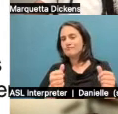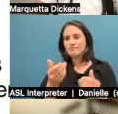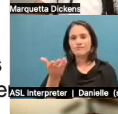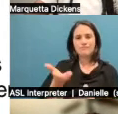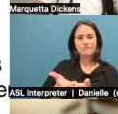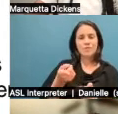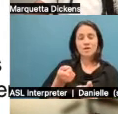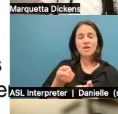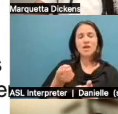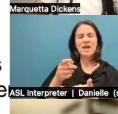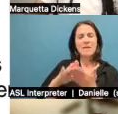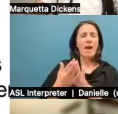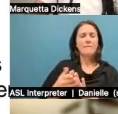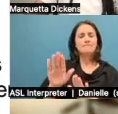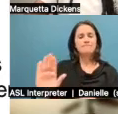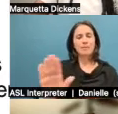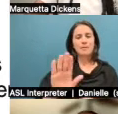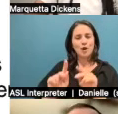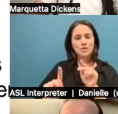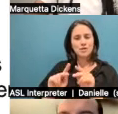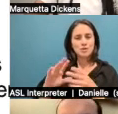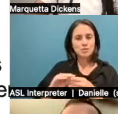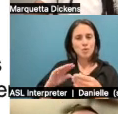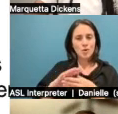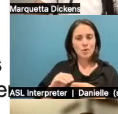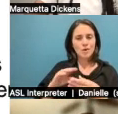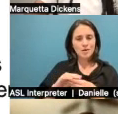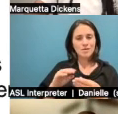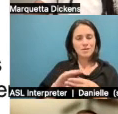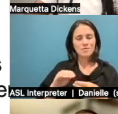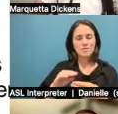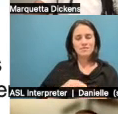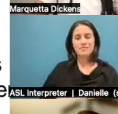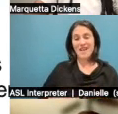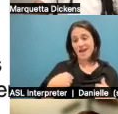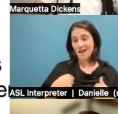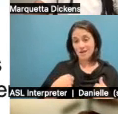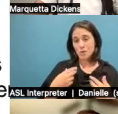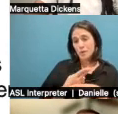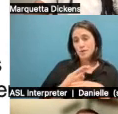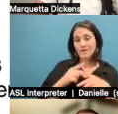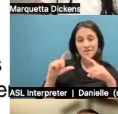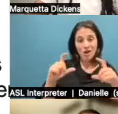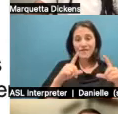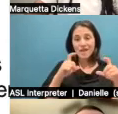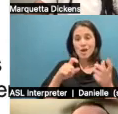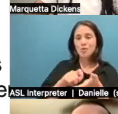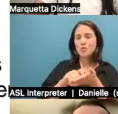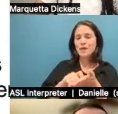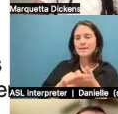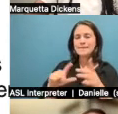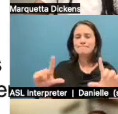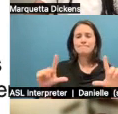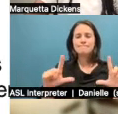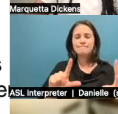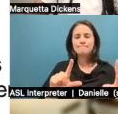universal it is. Um, and I try to capture that through like really, you know, telling photography or like written scenes that kind of show everyday life